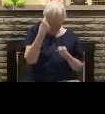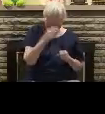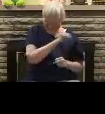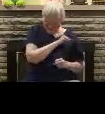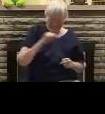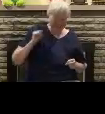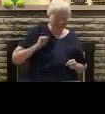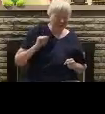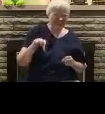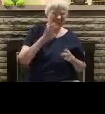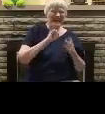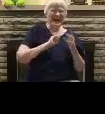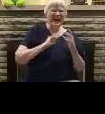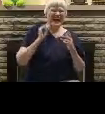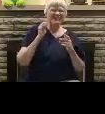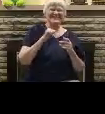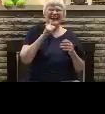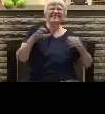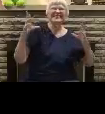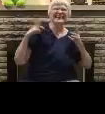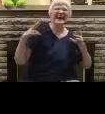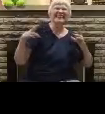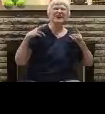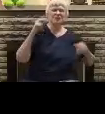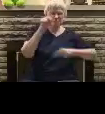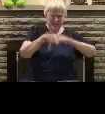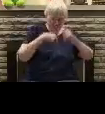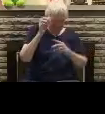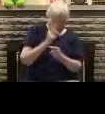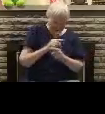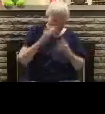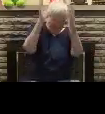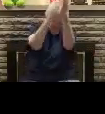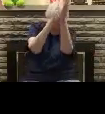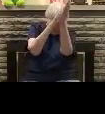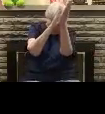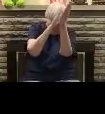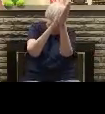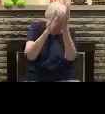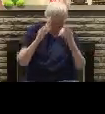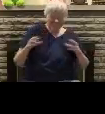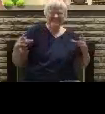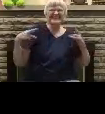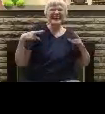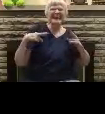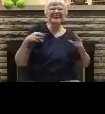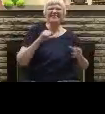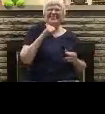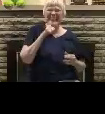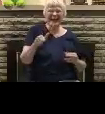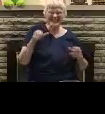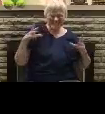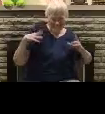job And I am now going to be I am not retiring People keep